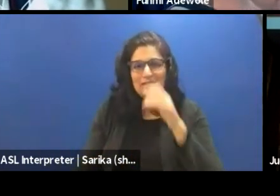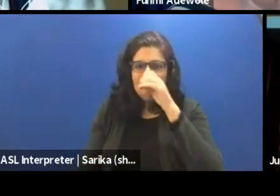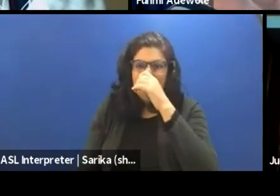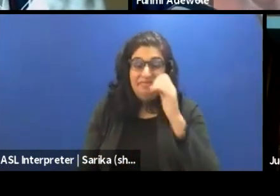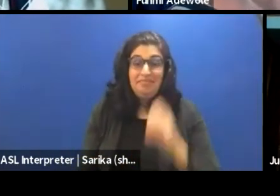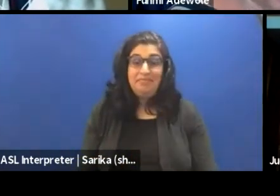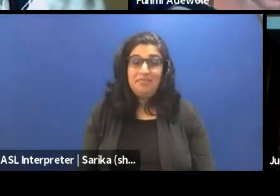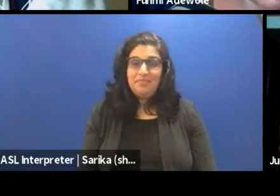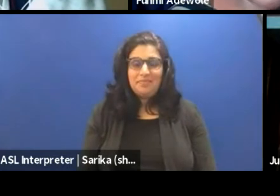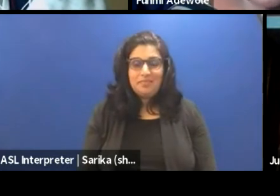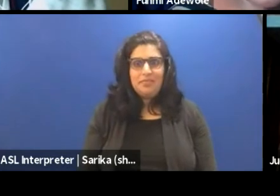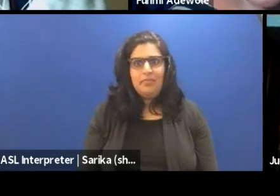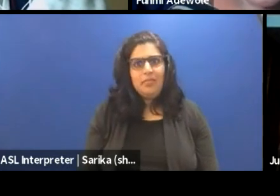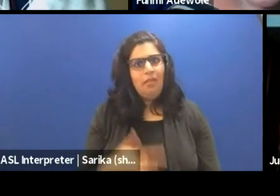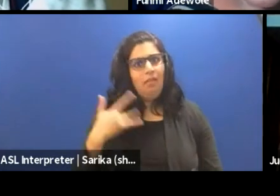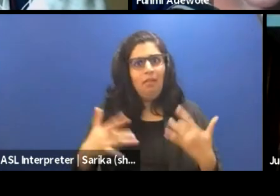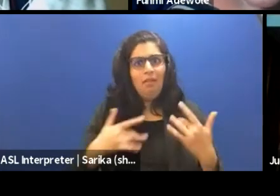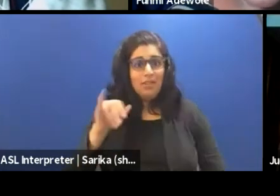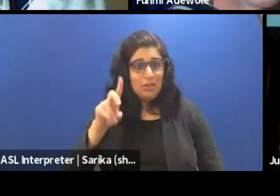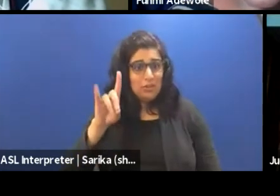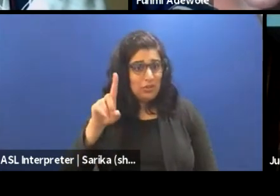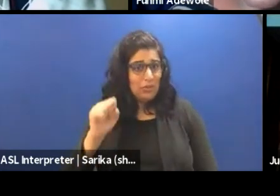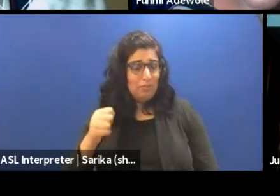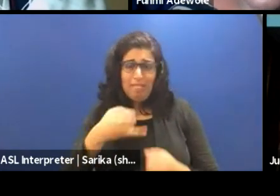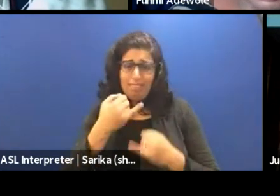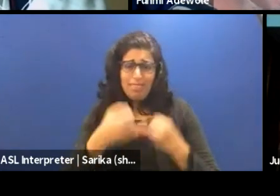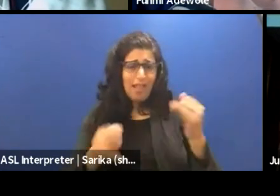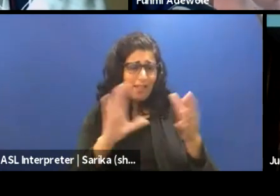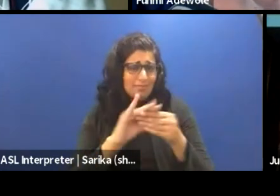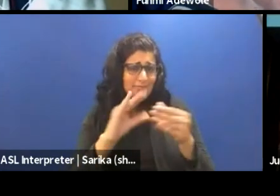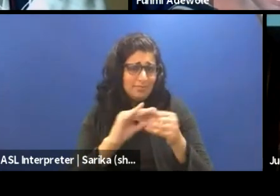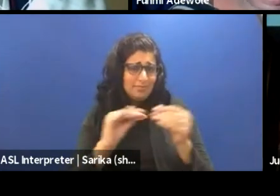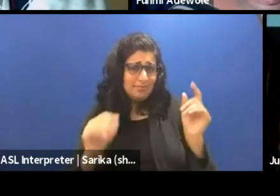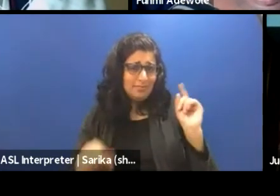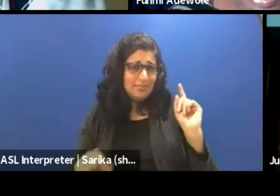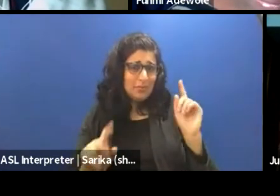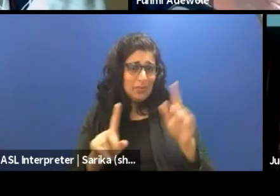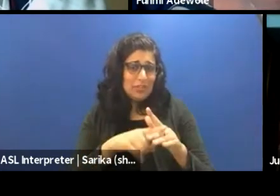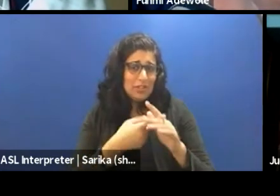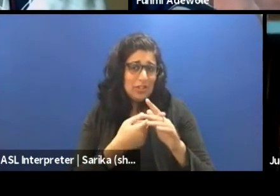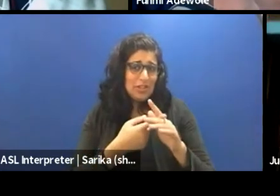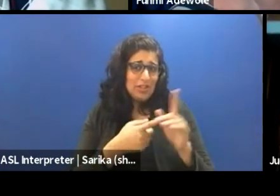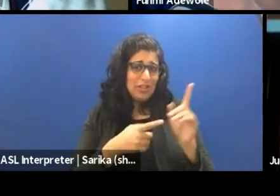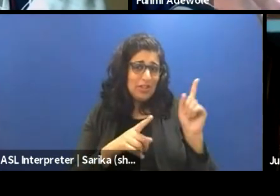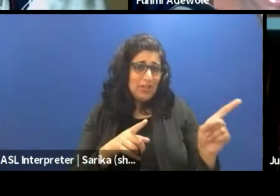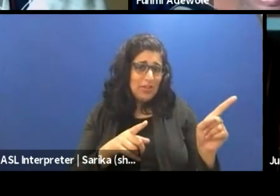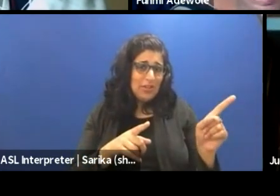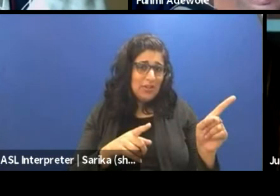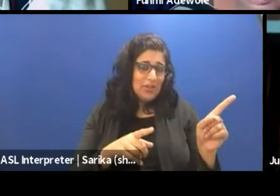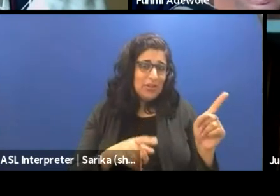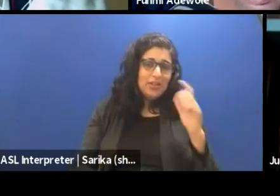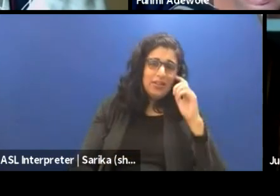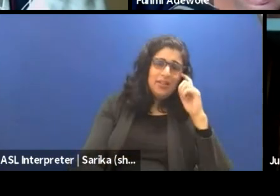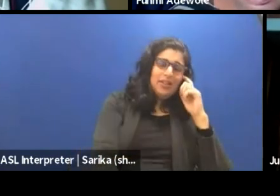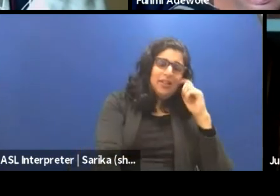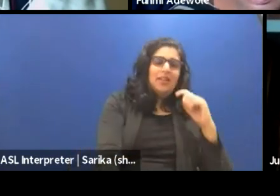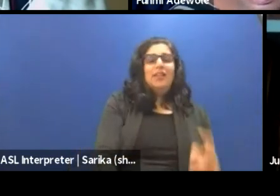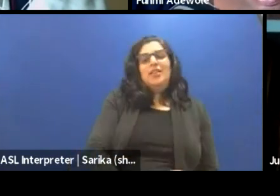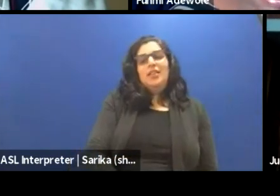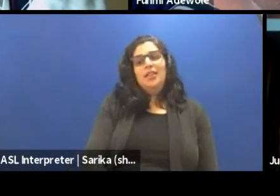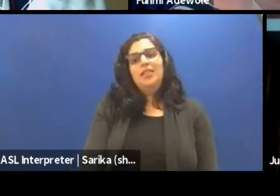This is really exciting. Jude, do you have any last thoughts? know that you were, we started on your note. you have any last thing to say?